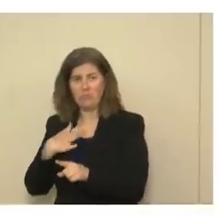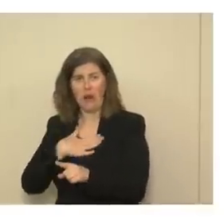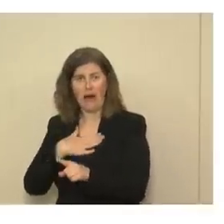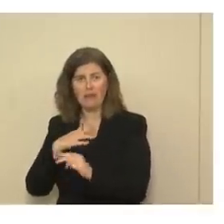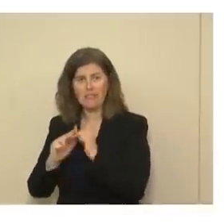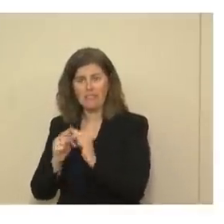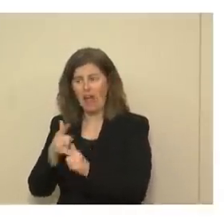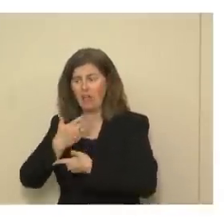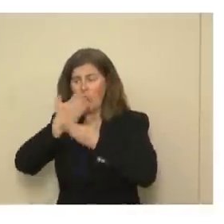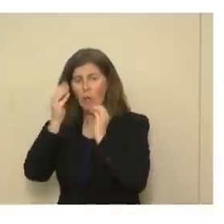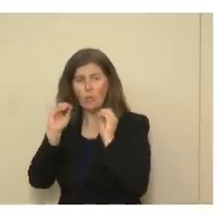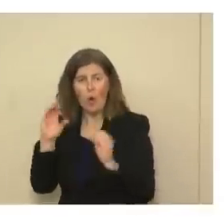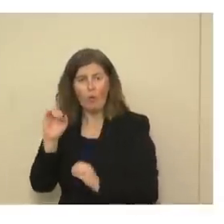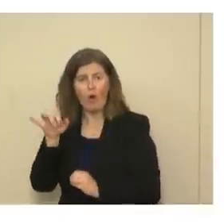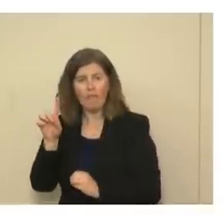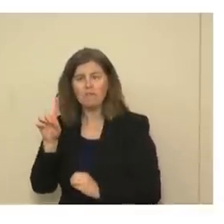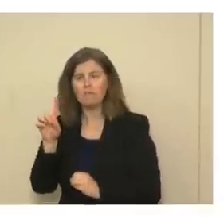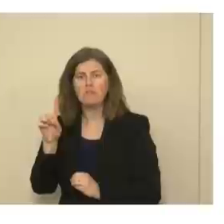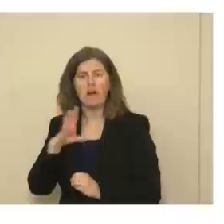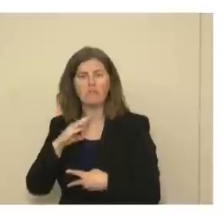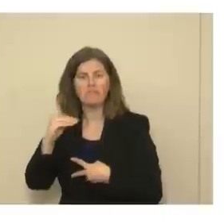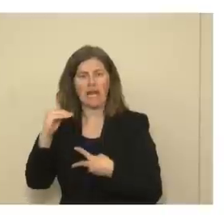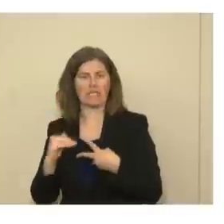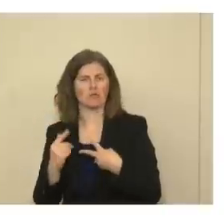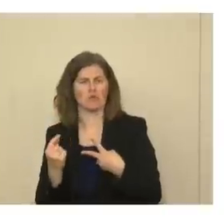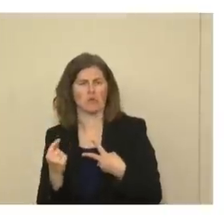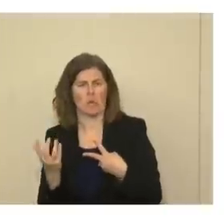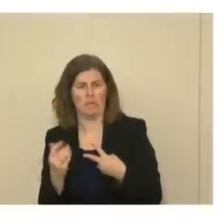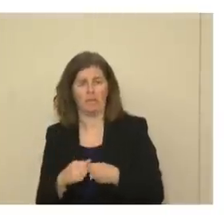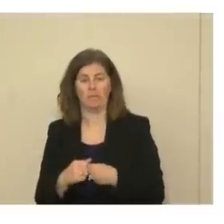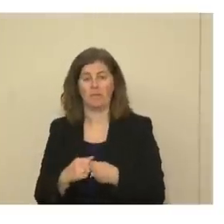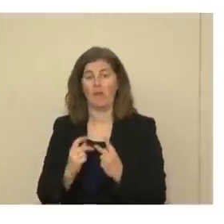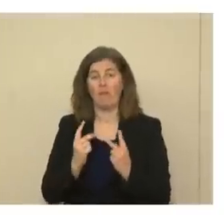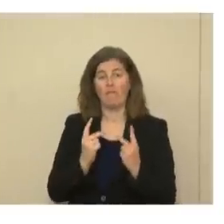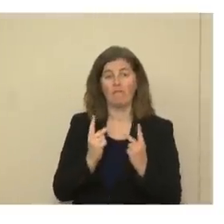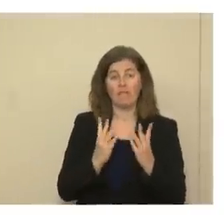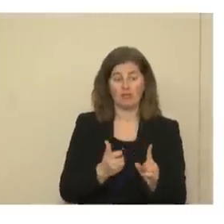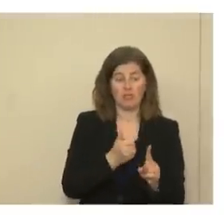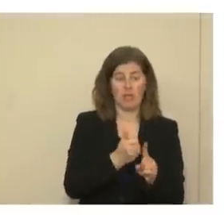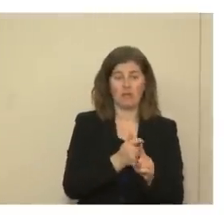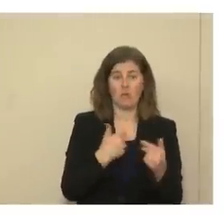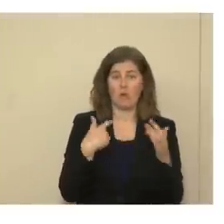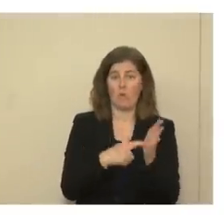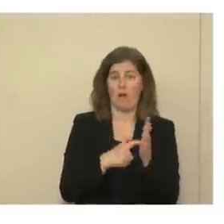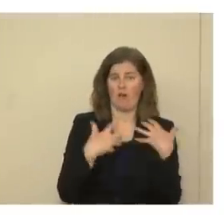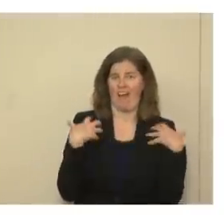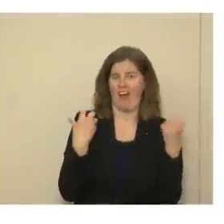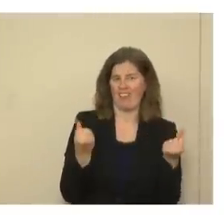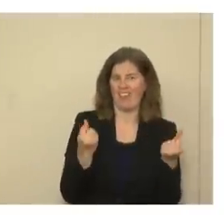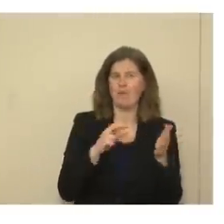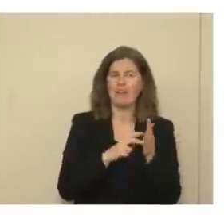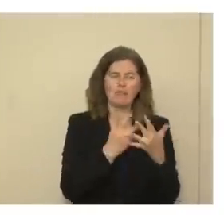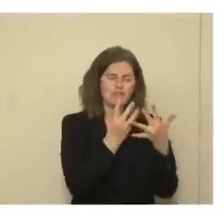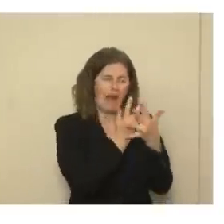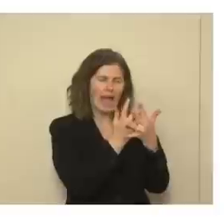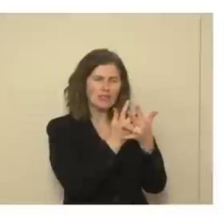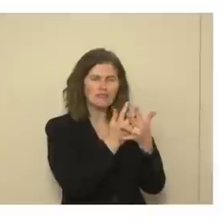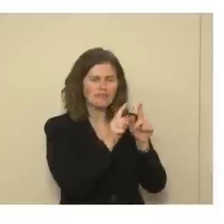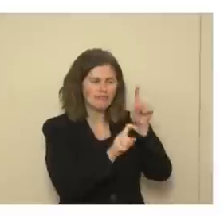cases, then we can take the next step for visitation. Visitors must be healthy. That means they must pass the screening